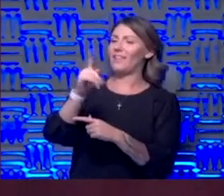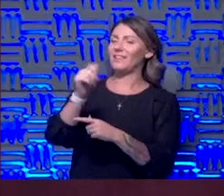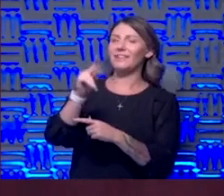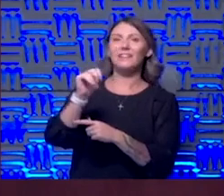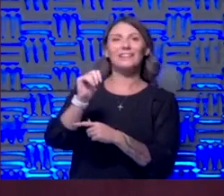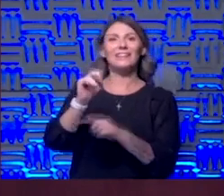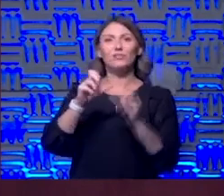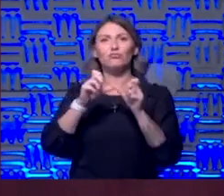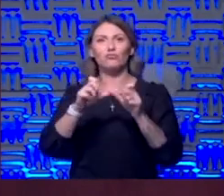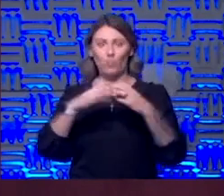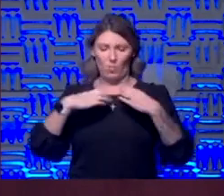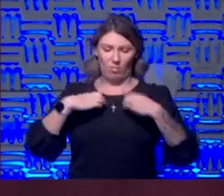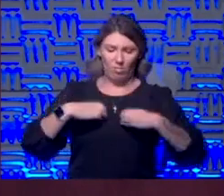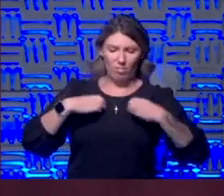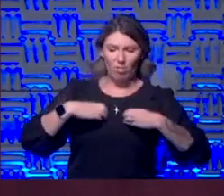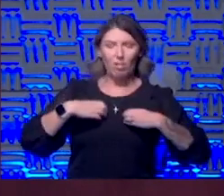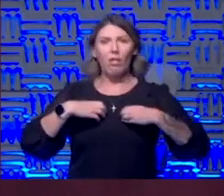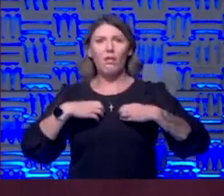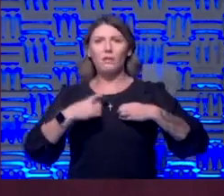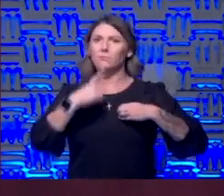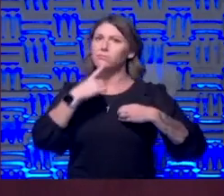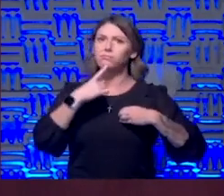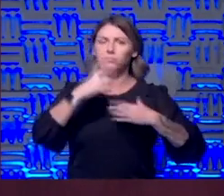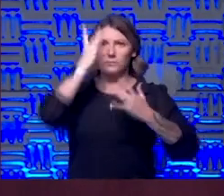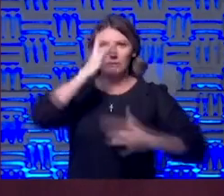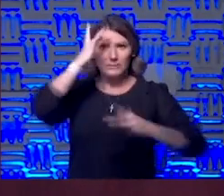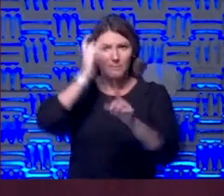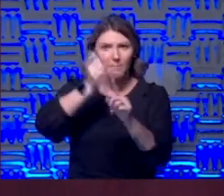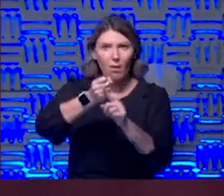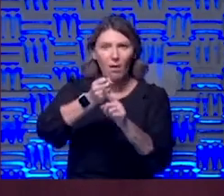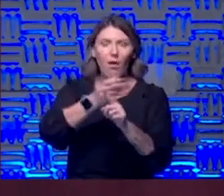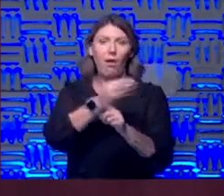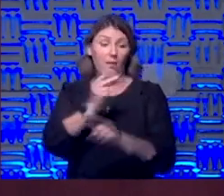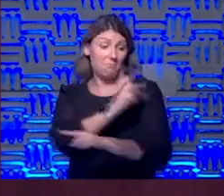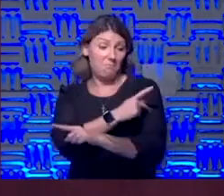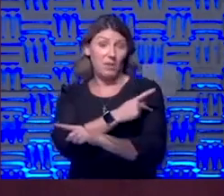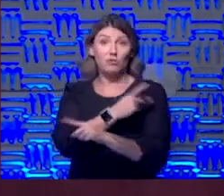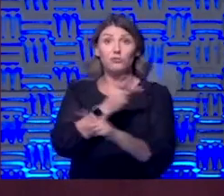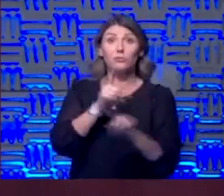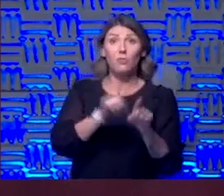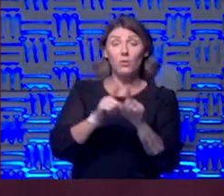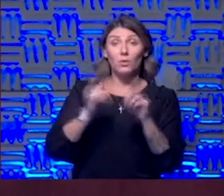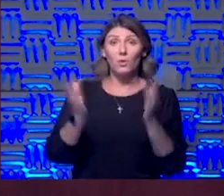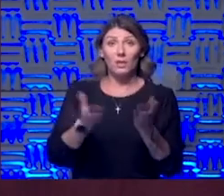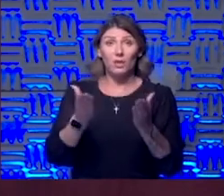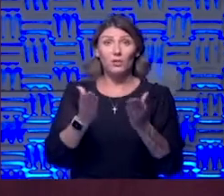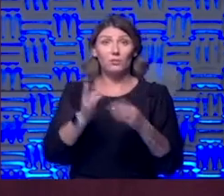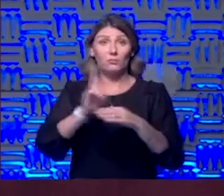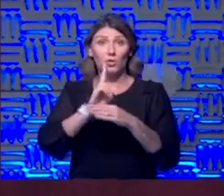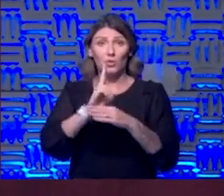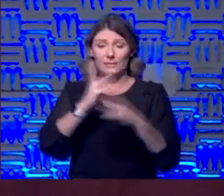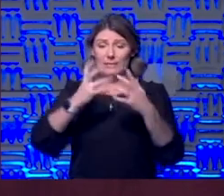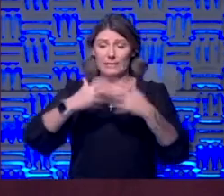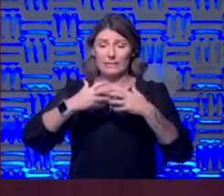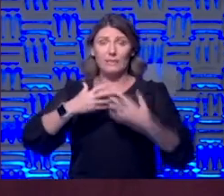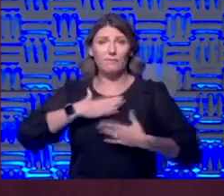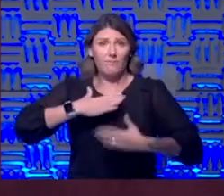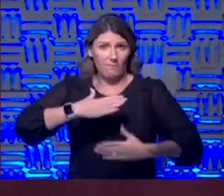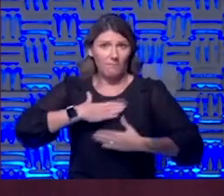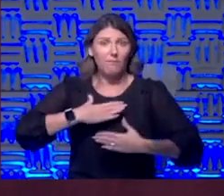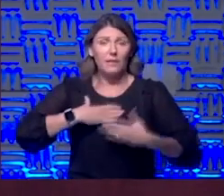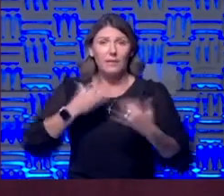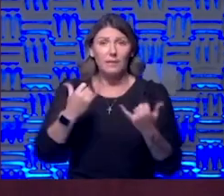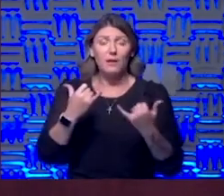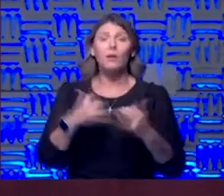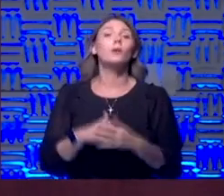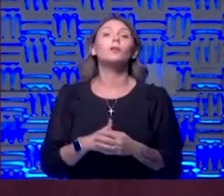vaping that actually caused serious disease and we had patients as well here um on ventilators and the question